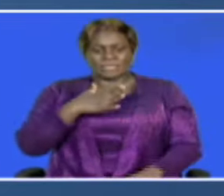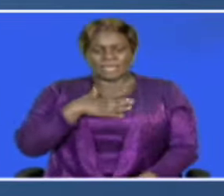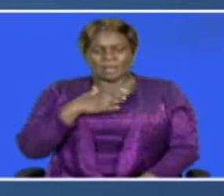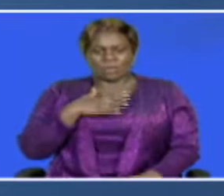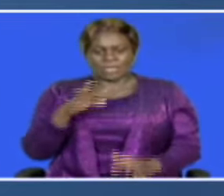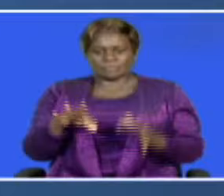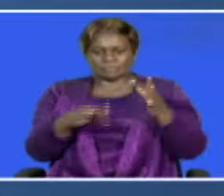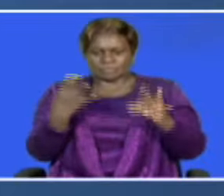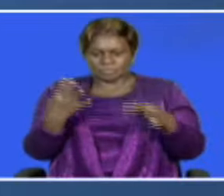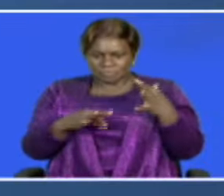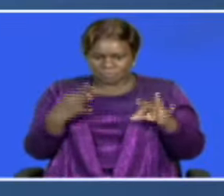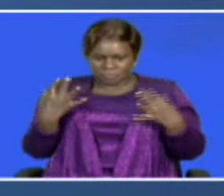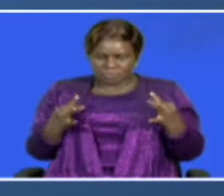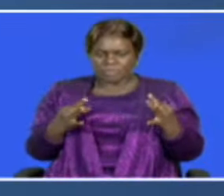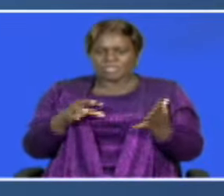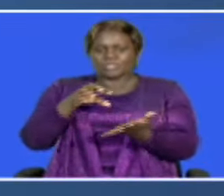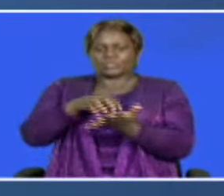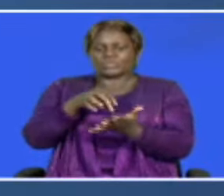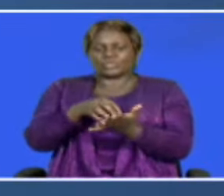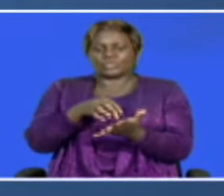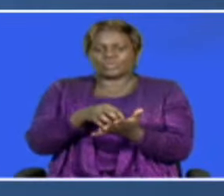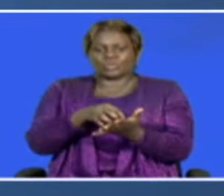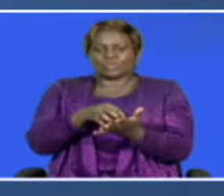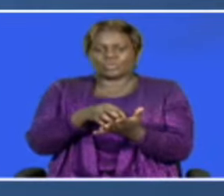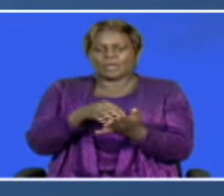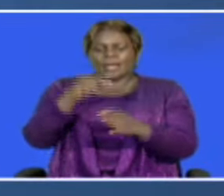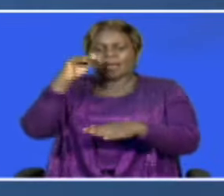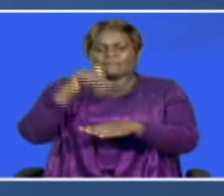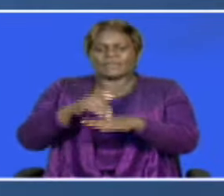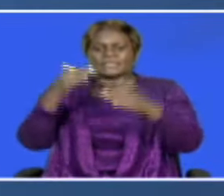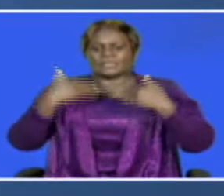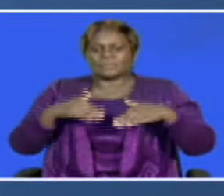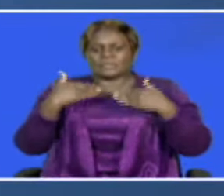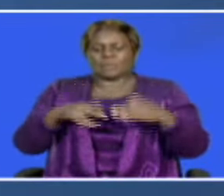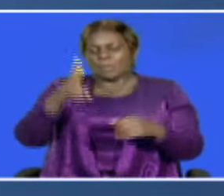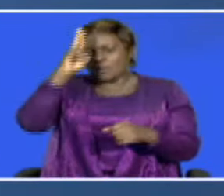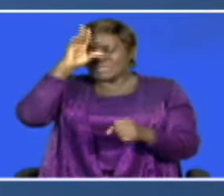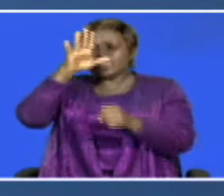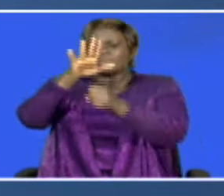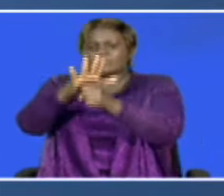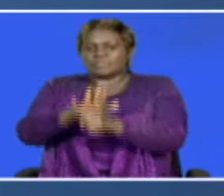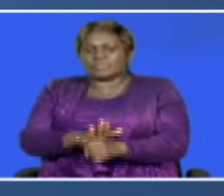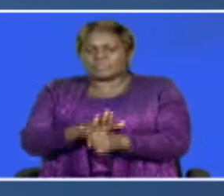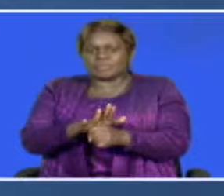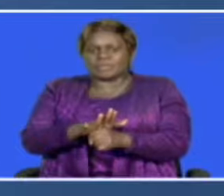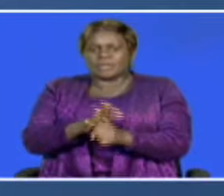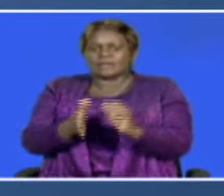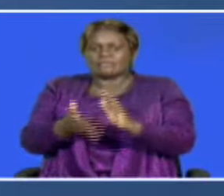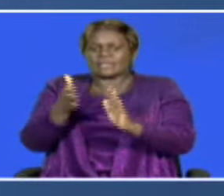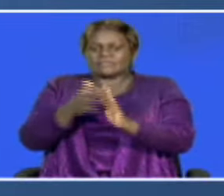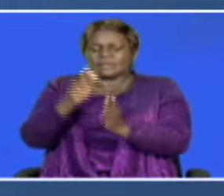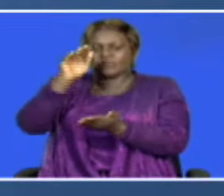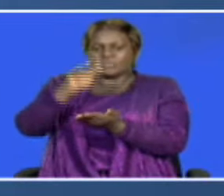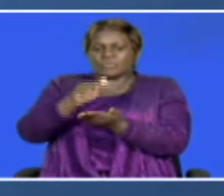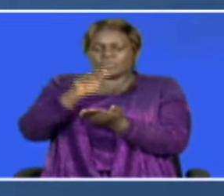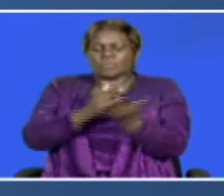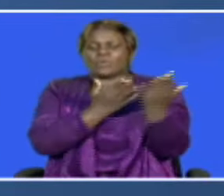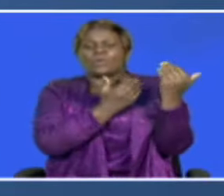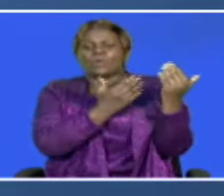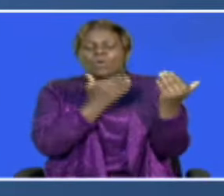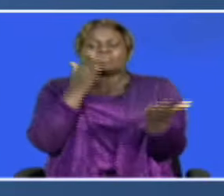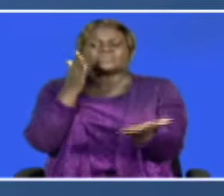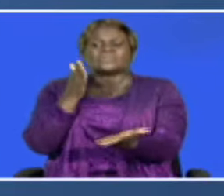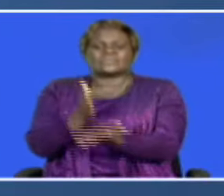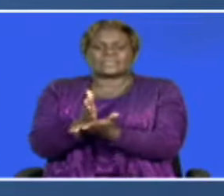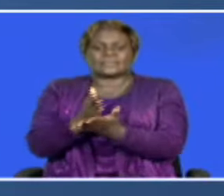Mora provides us with a status update on the victims of police brutality and their rapidly diminishing hopes for